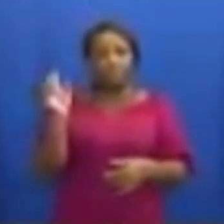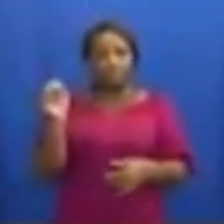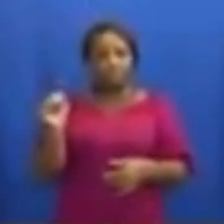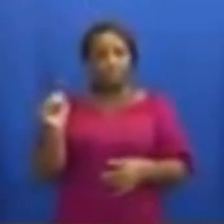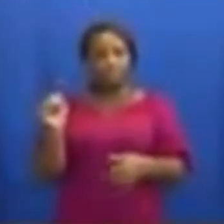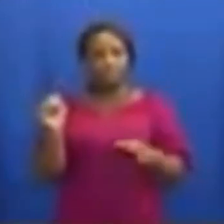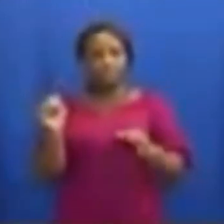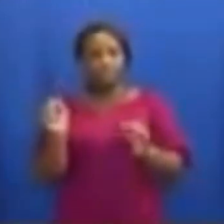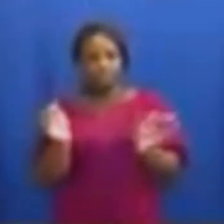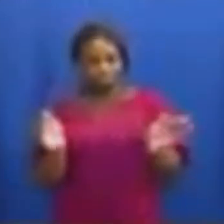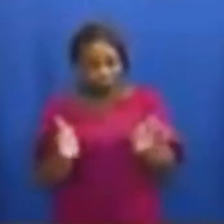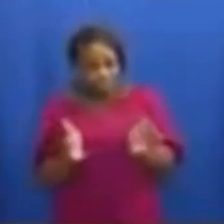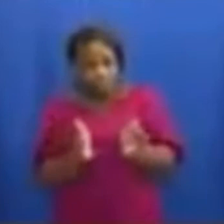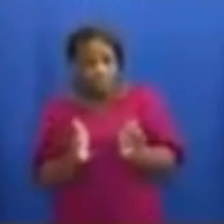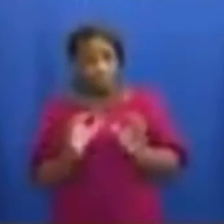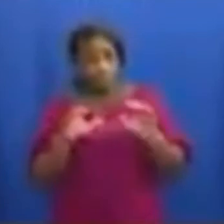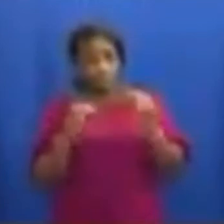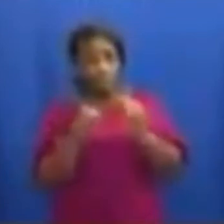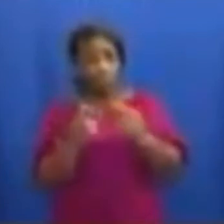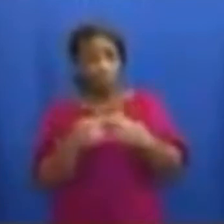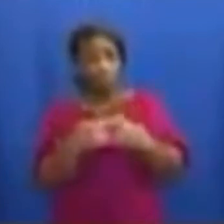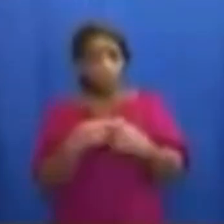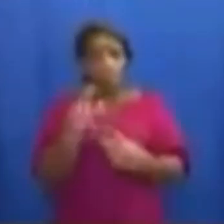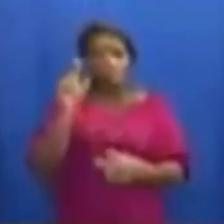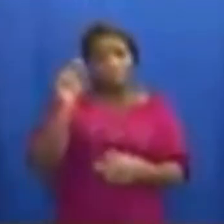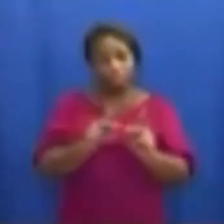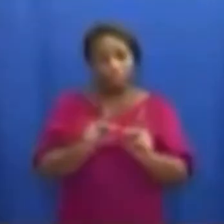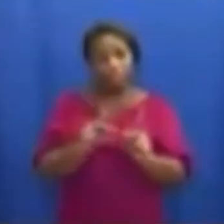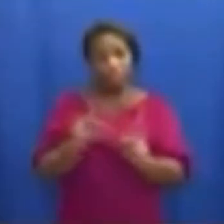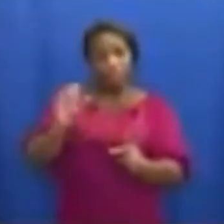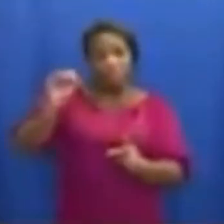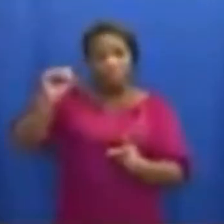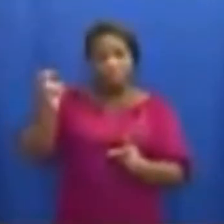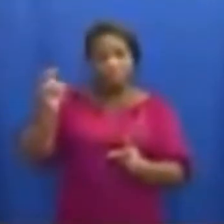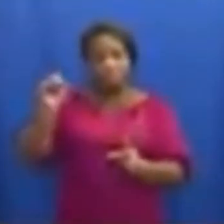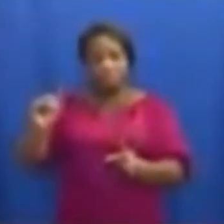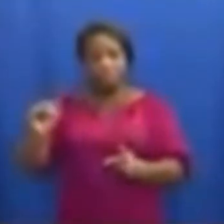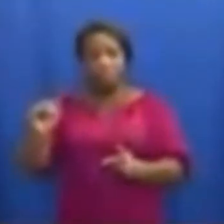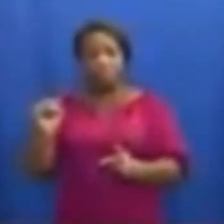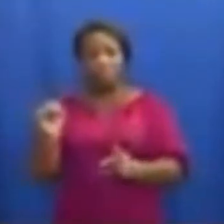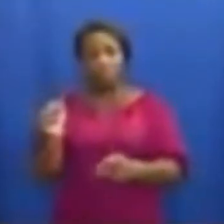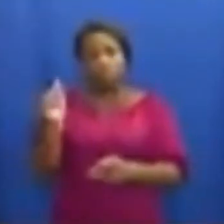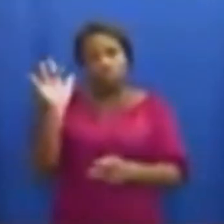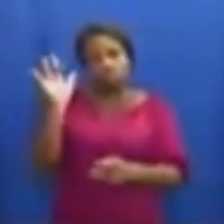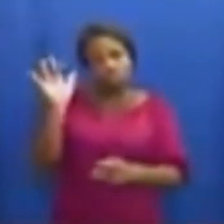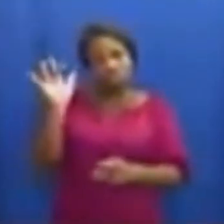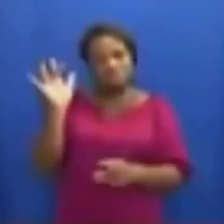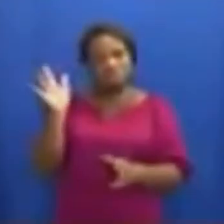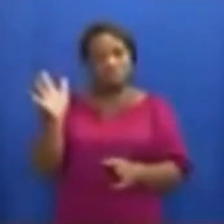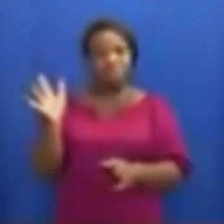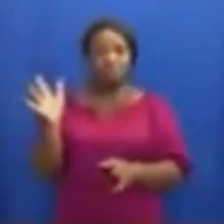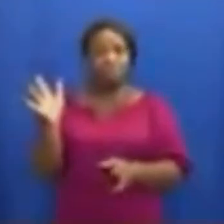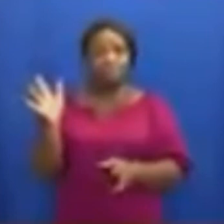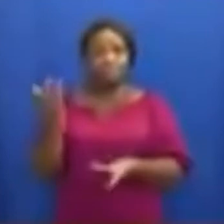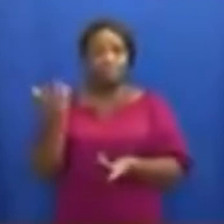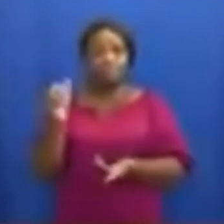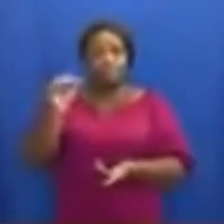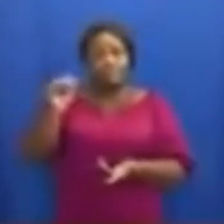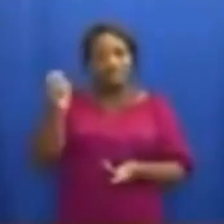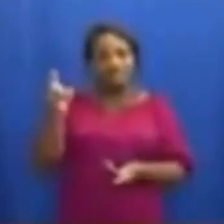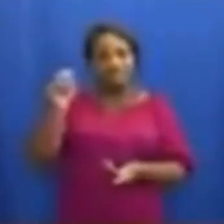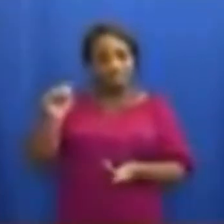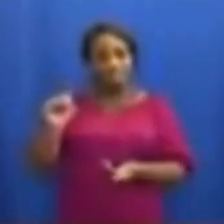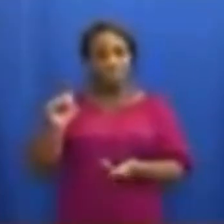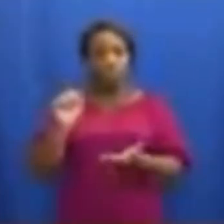class sizes of 30 and senior high schools with class sizes of 25, SHS 2